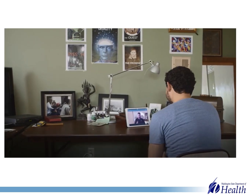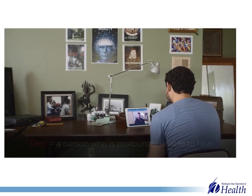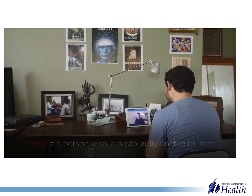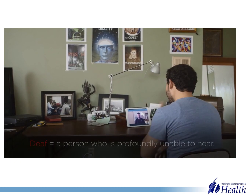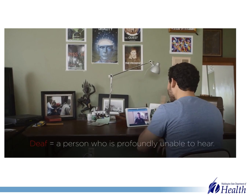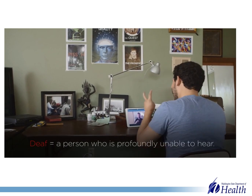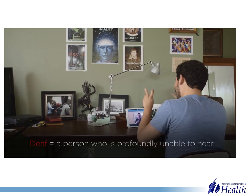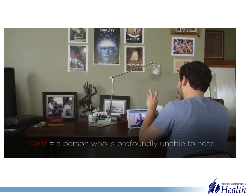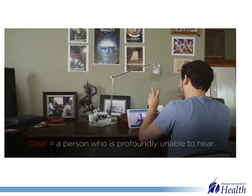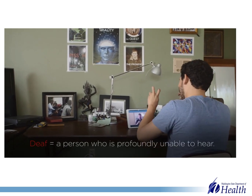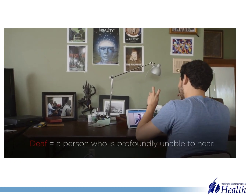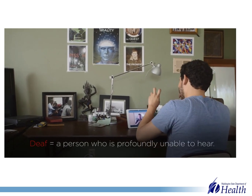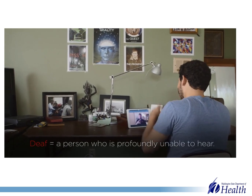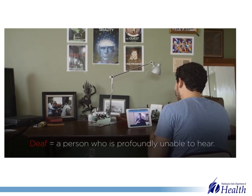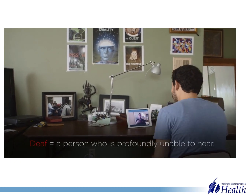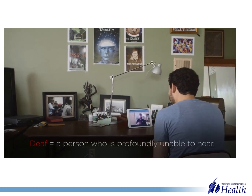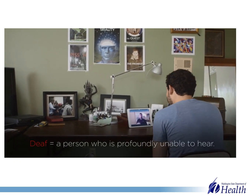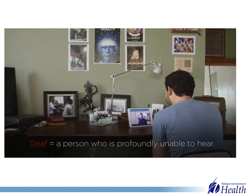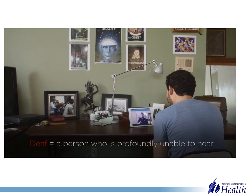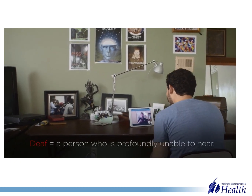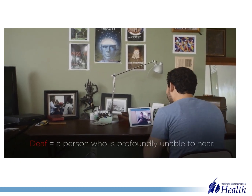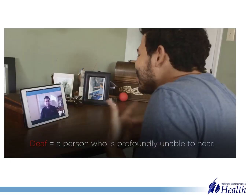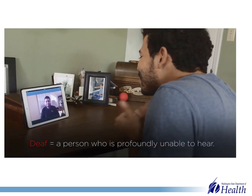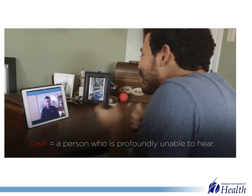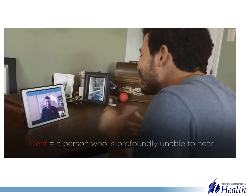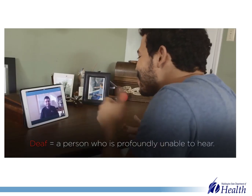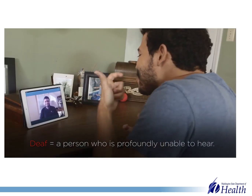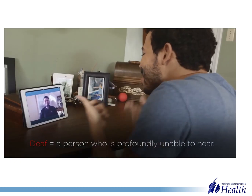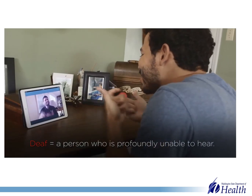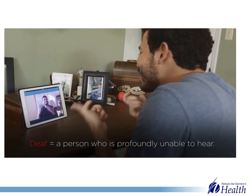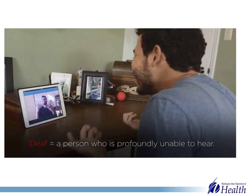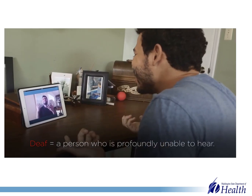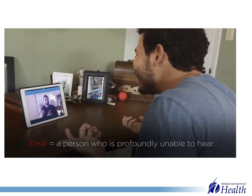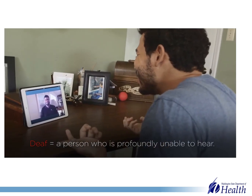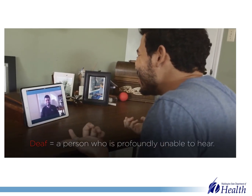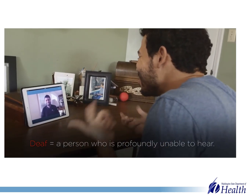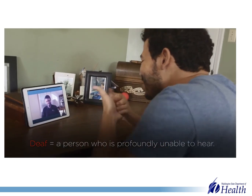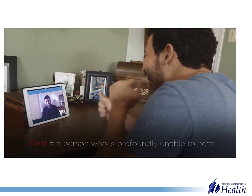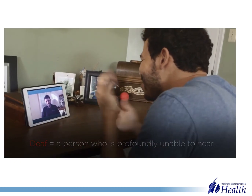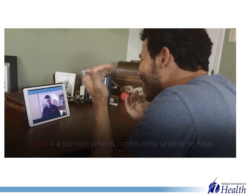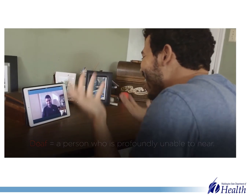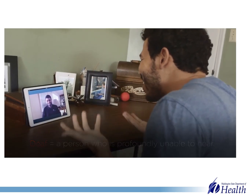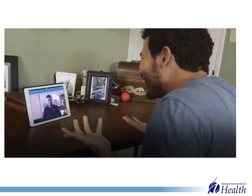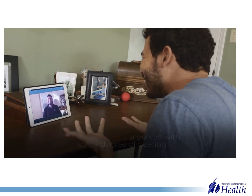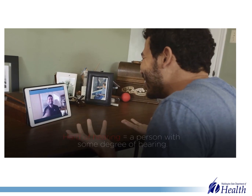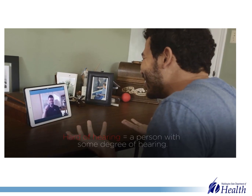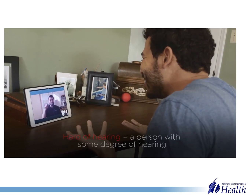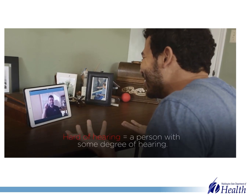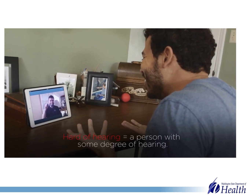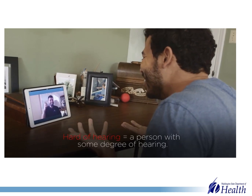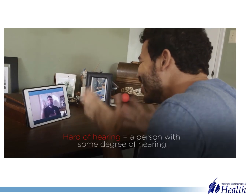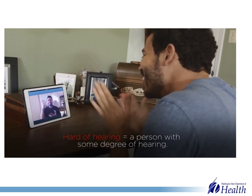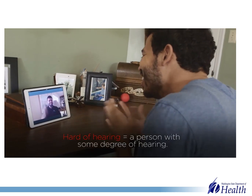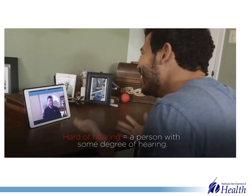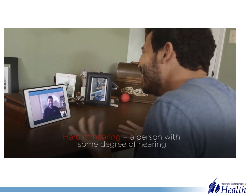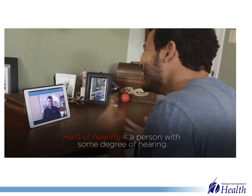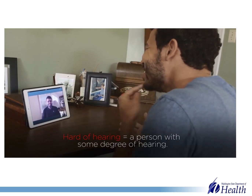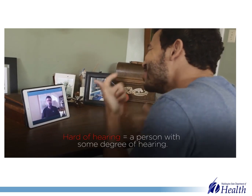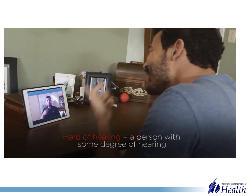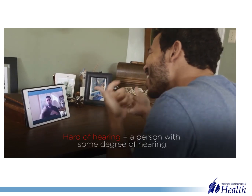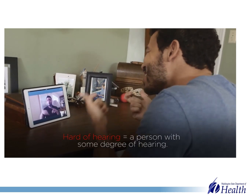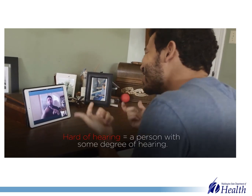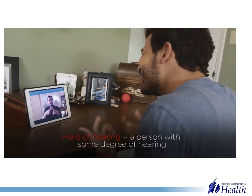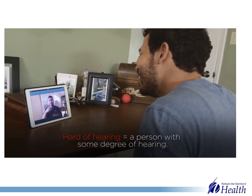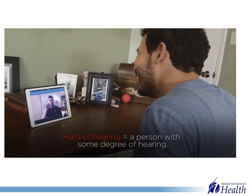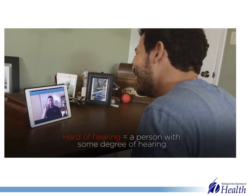Physically, deaf typically means a person who is profoundly unable to hear. Hard of hearing means that the person will have some degree of hearing